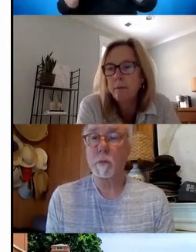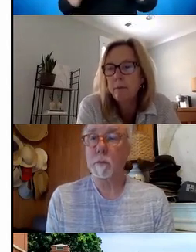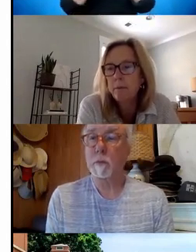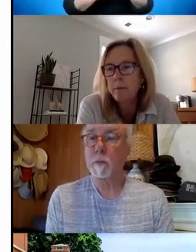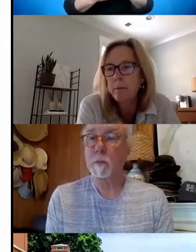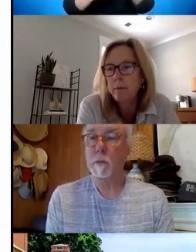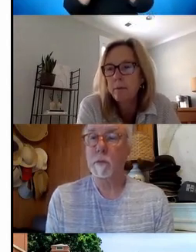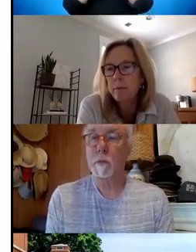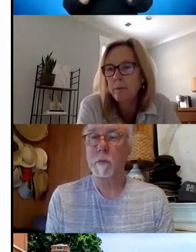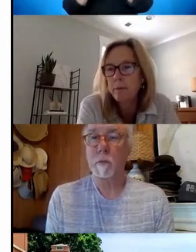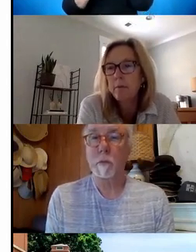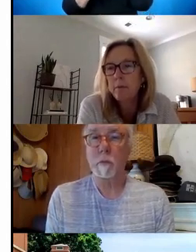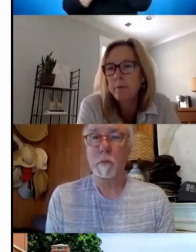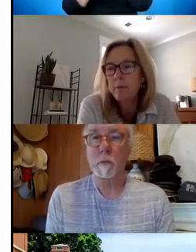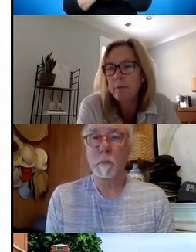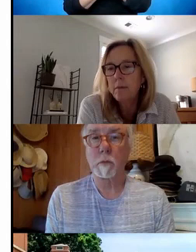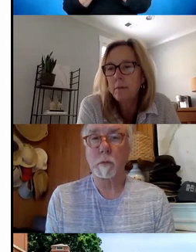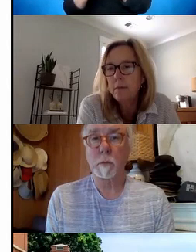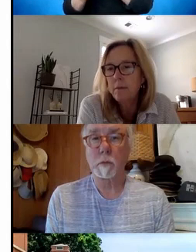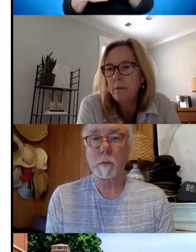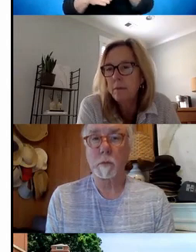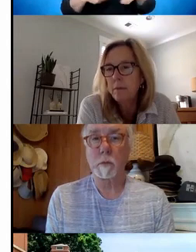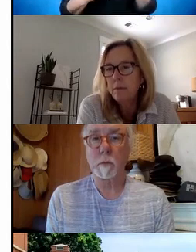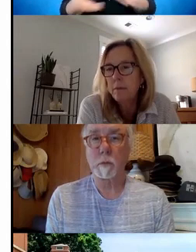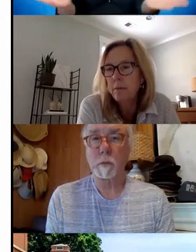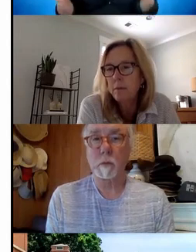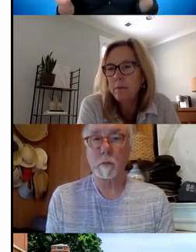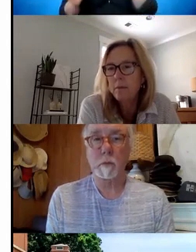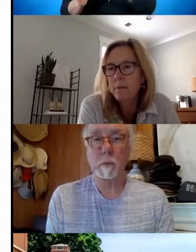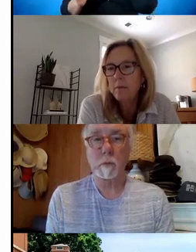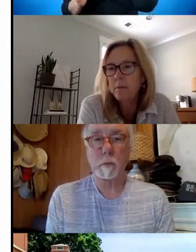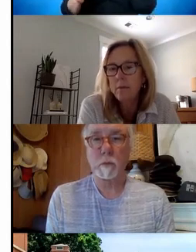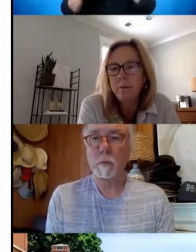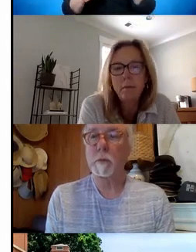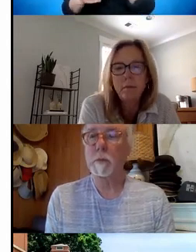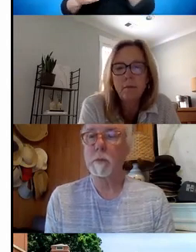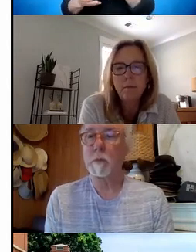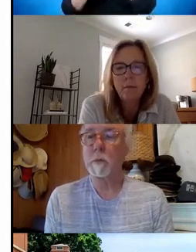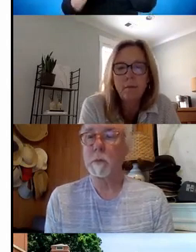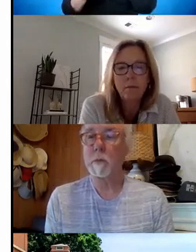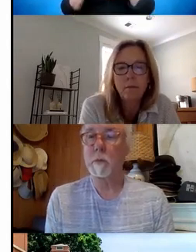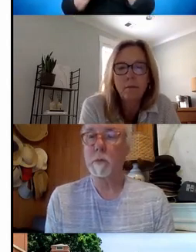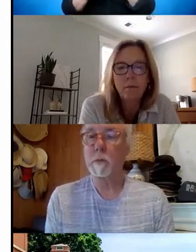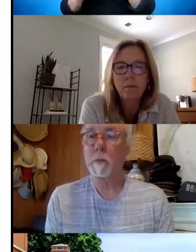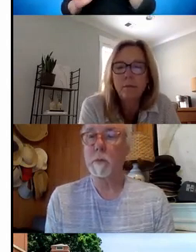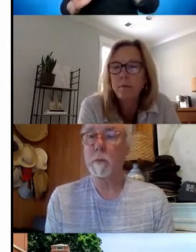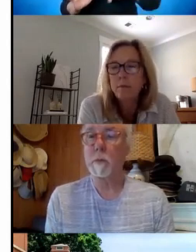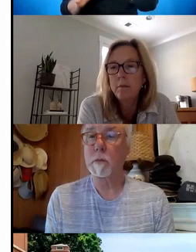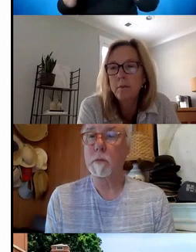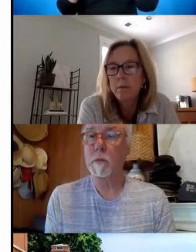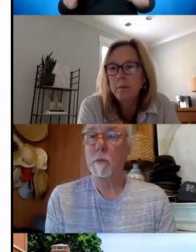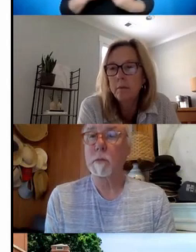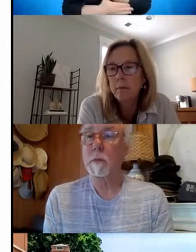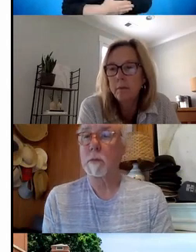that are interested in learning more. Like Kirsten had said earlier, we're trying, we have a new IEP system that's being